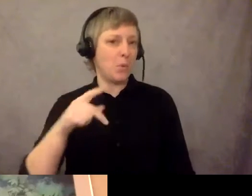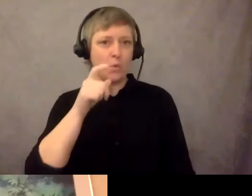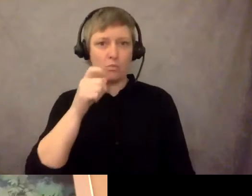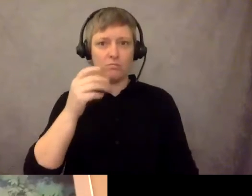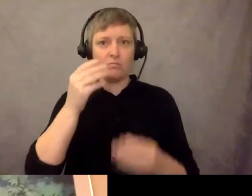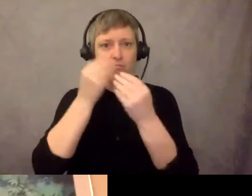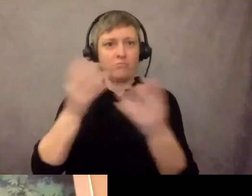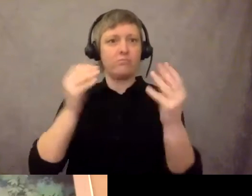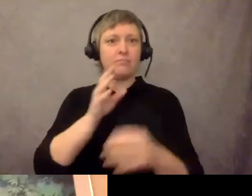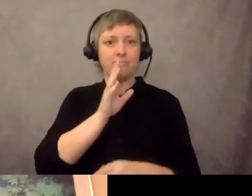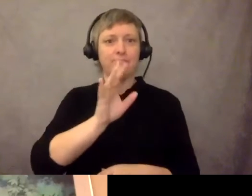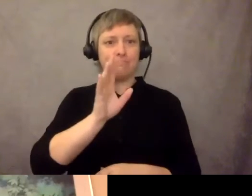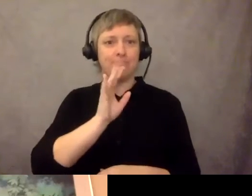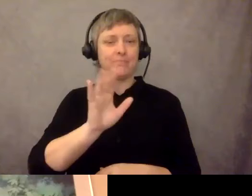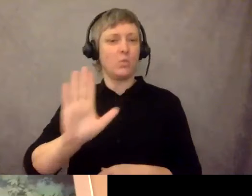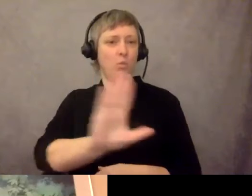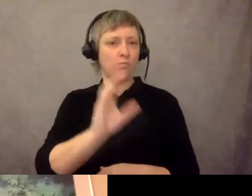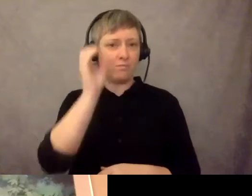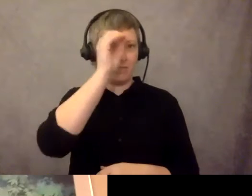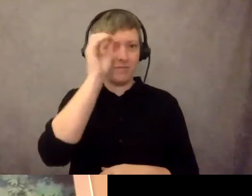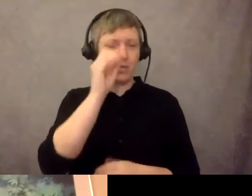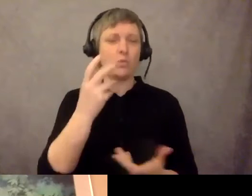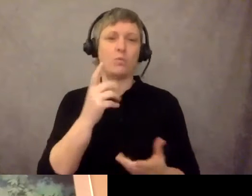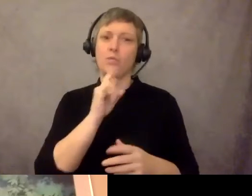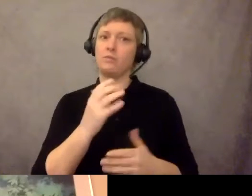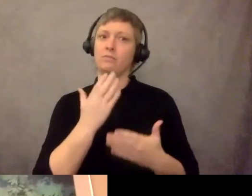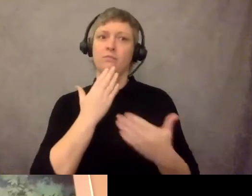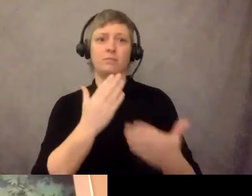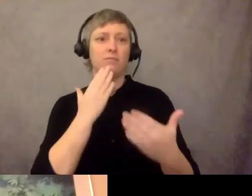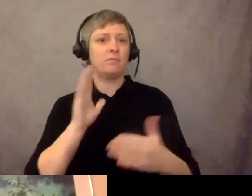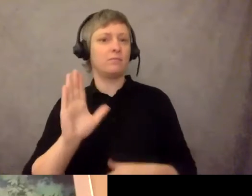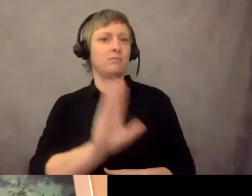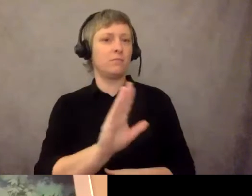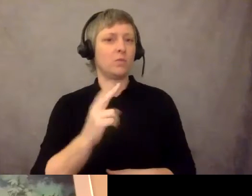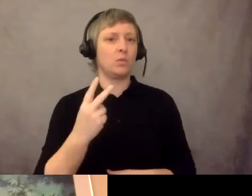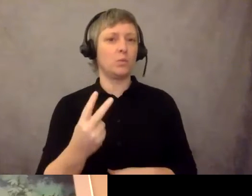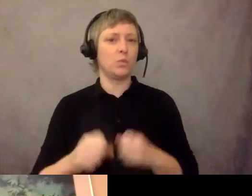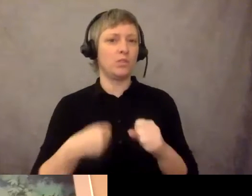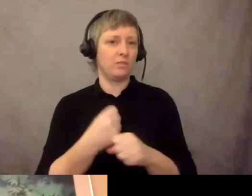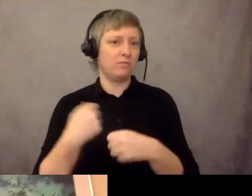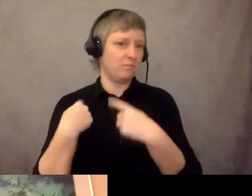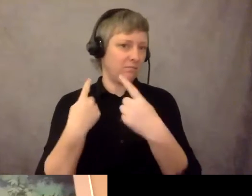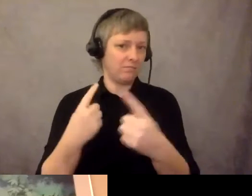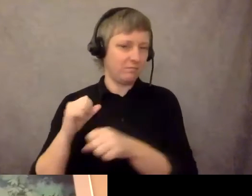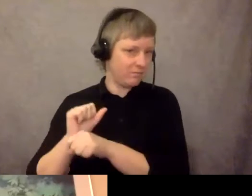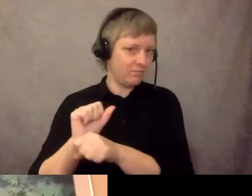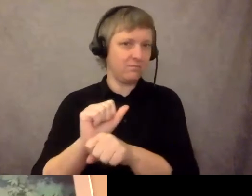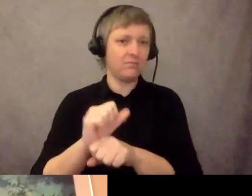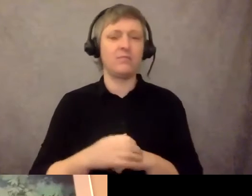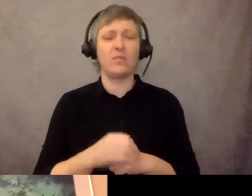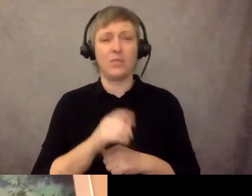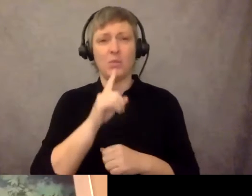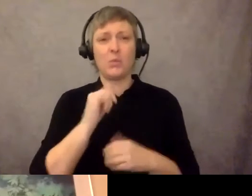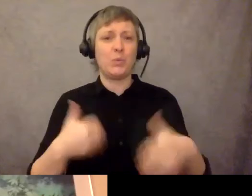two years of effort and the staff that supported them. It was a Herculean effort to get the ballot measure to this point